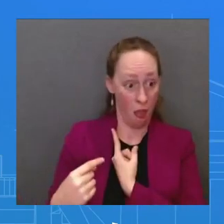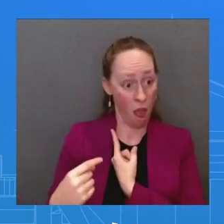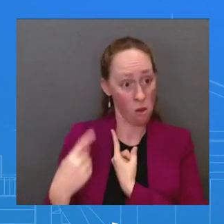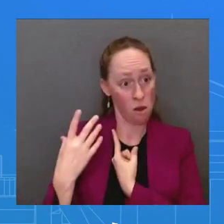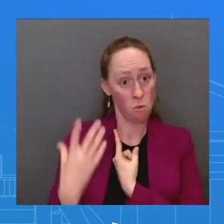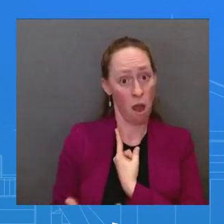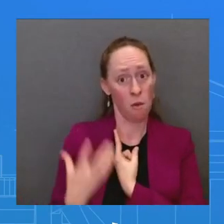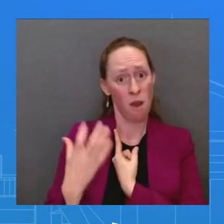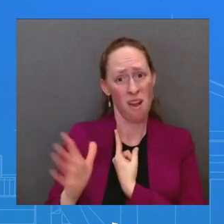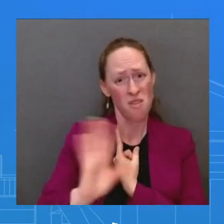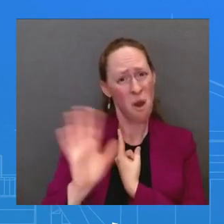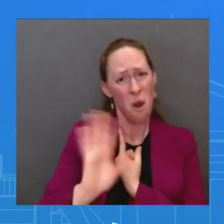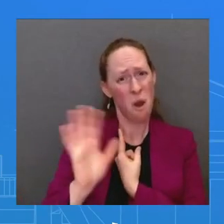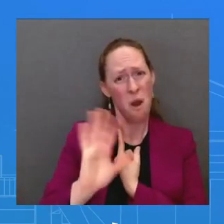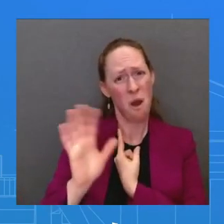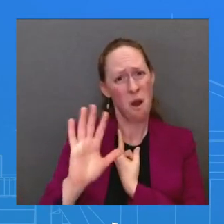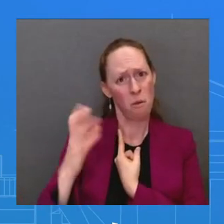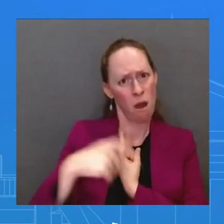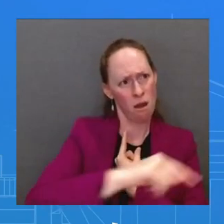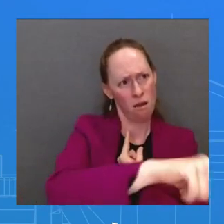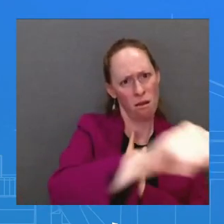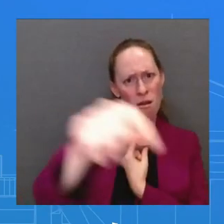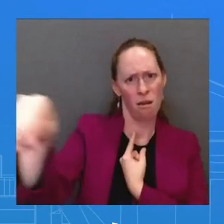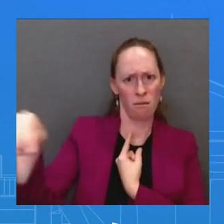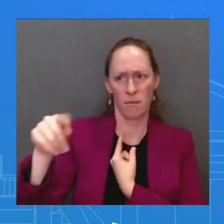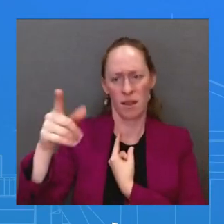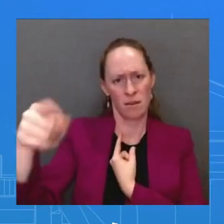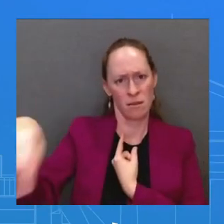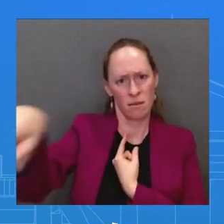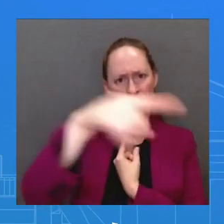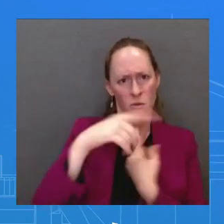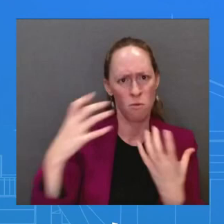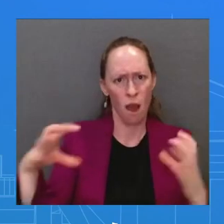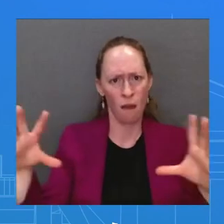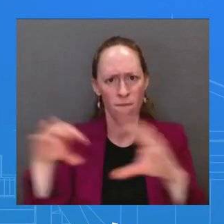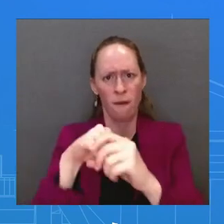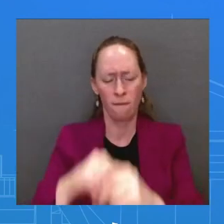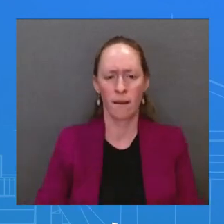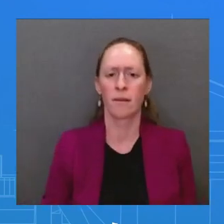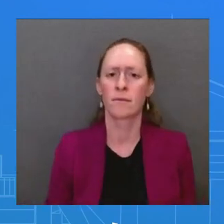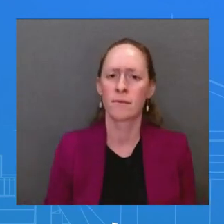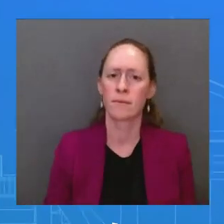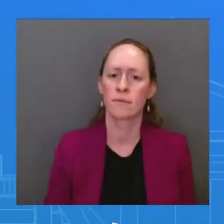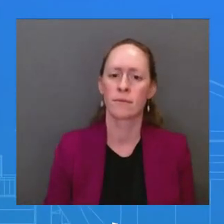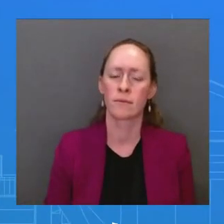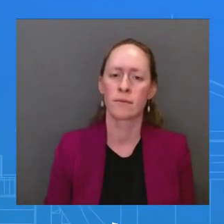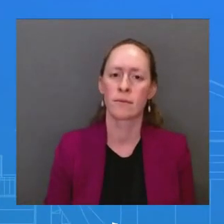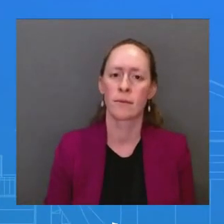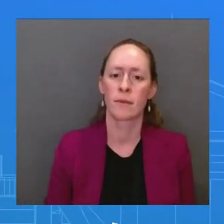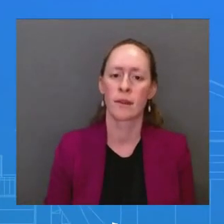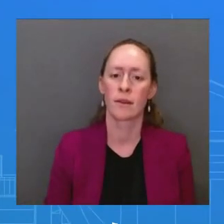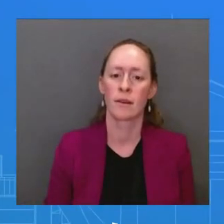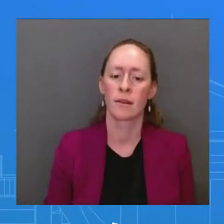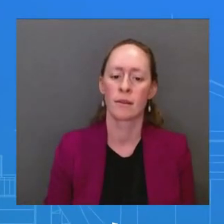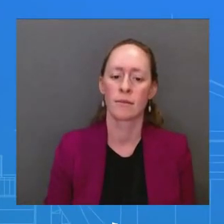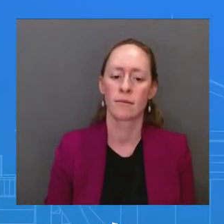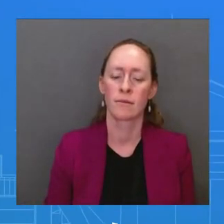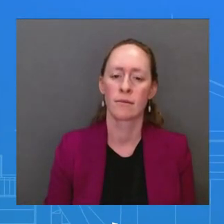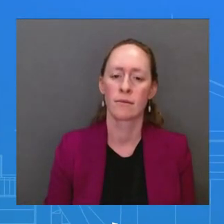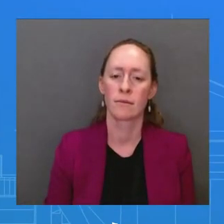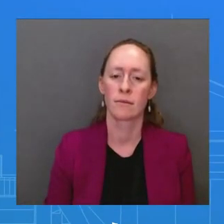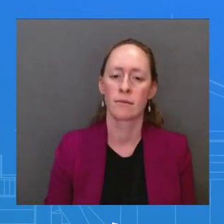and then one on China. On the Saudi announcement to extend the supply of oil curves, can you talk to us about what that means to you